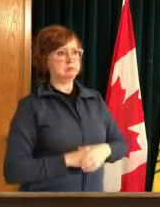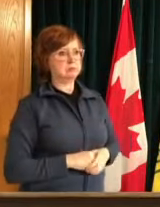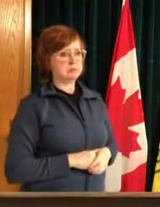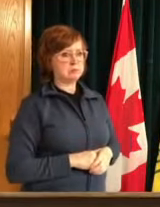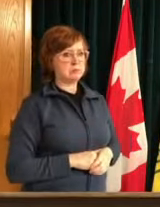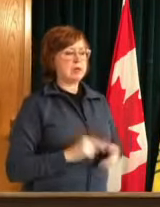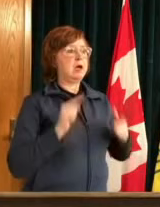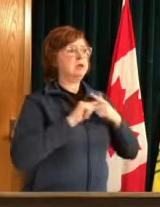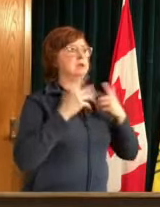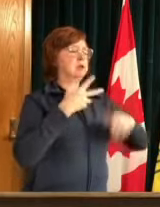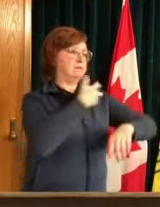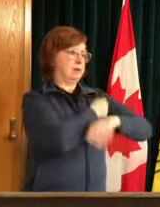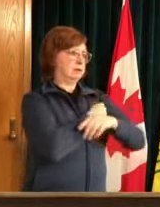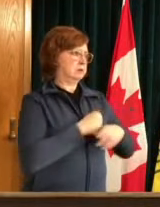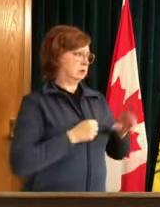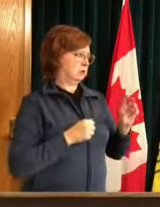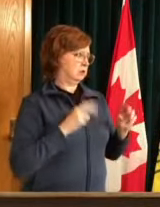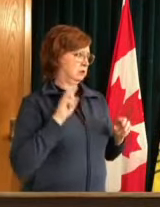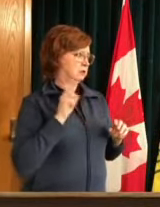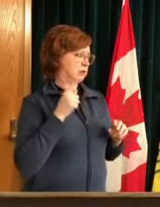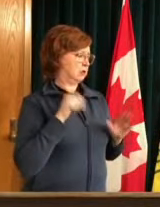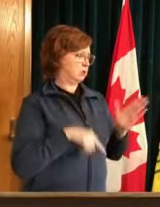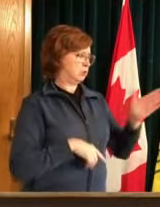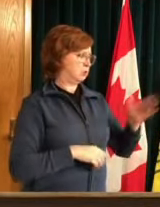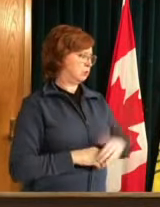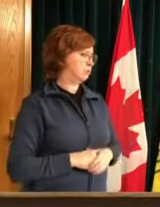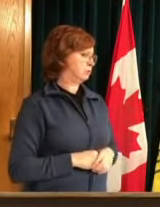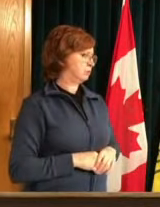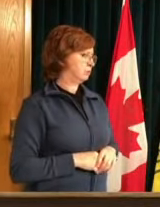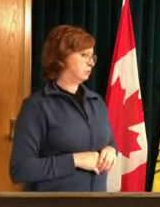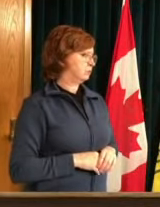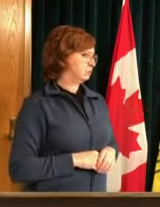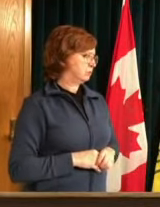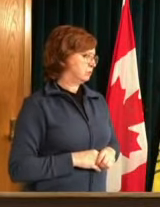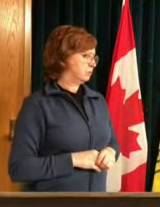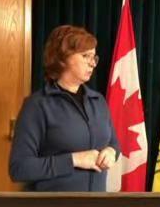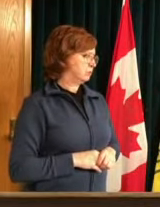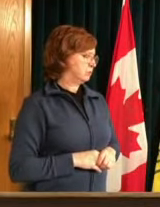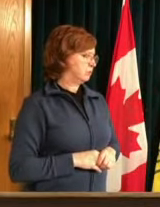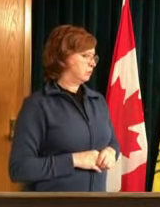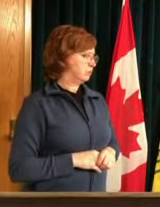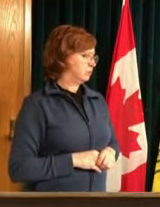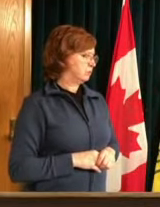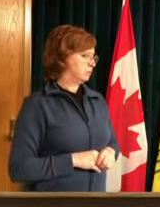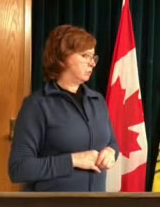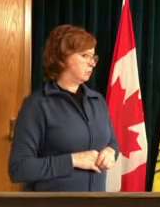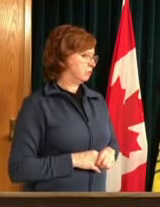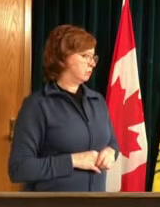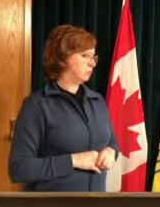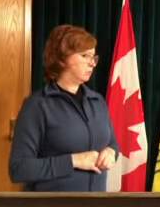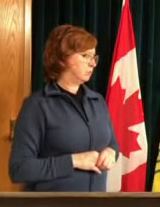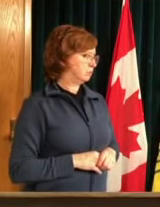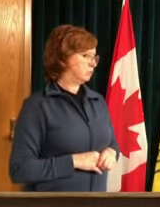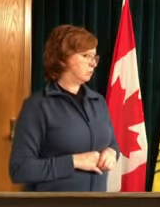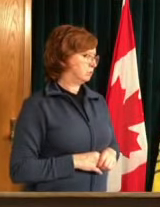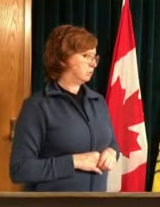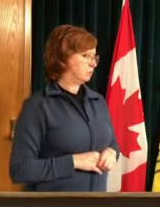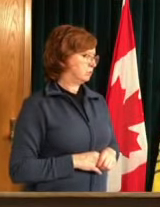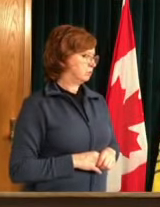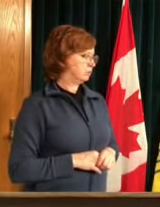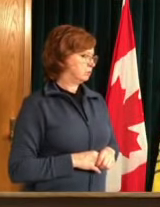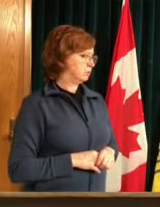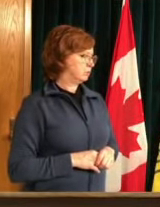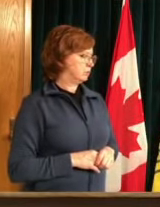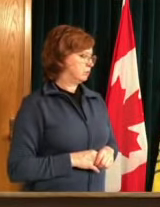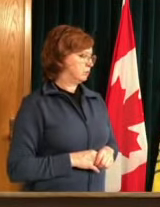i follow dr shahad are you then recommending greater enforcement for regina or more restrictions